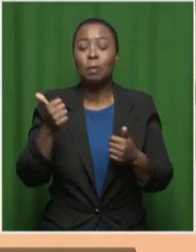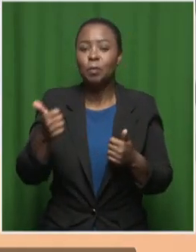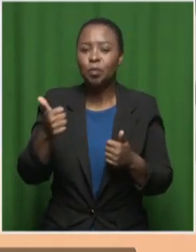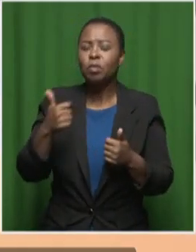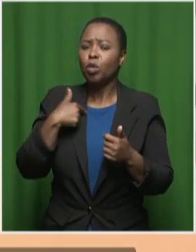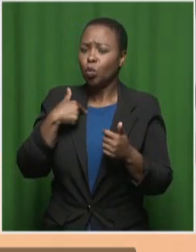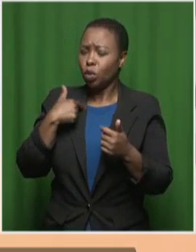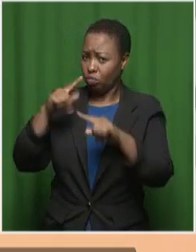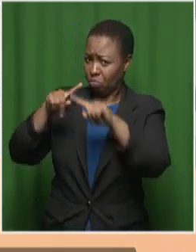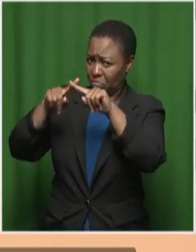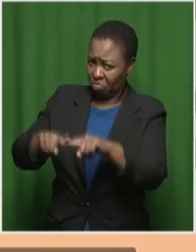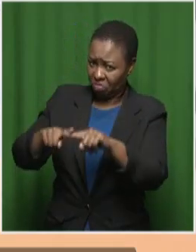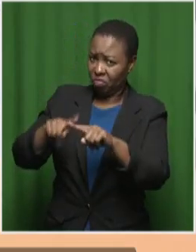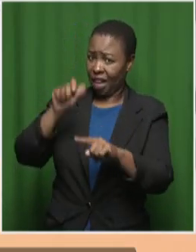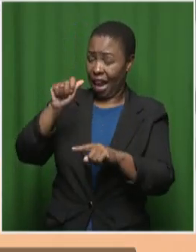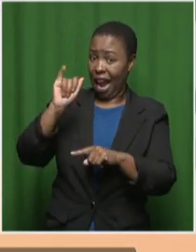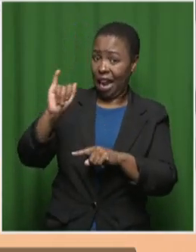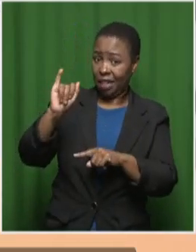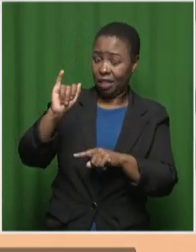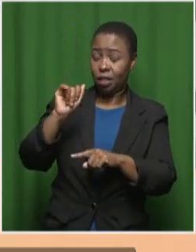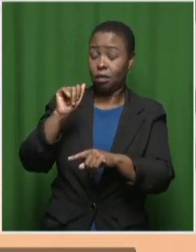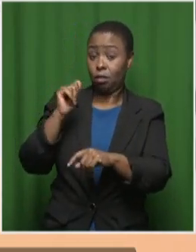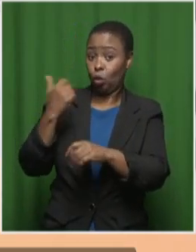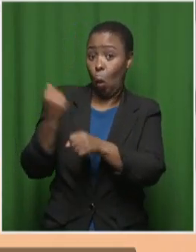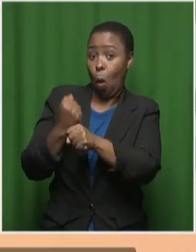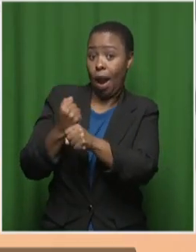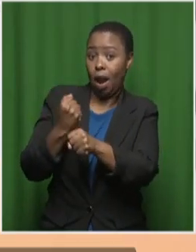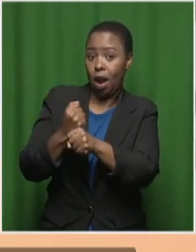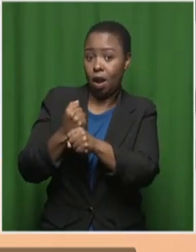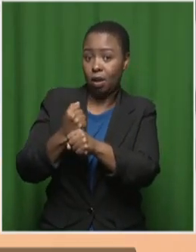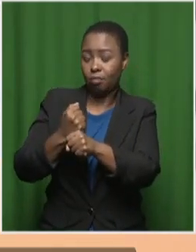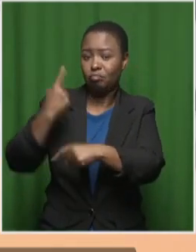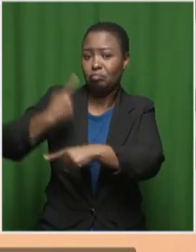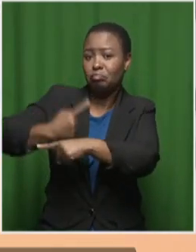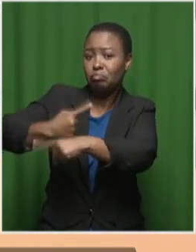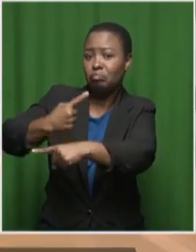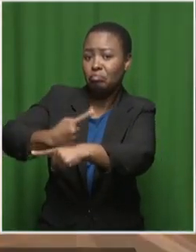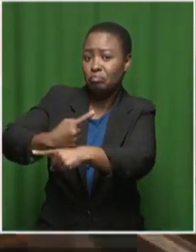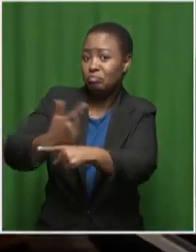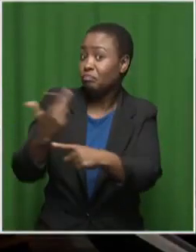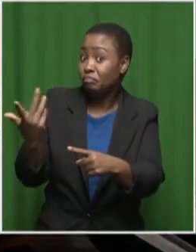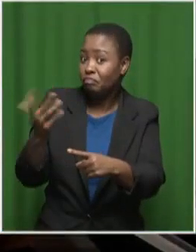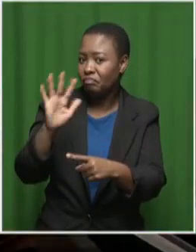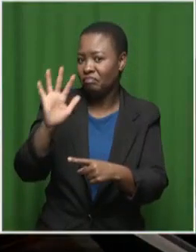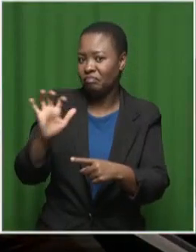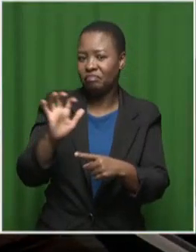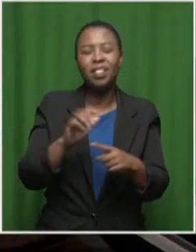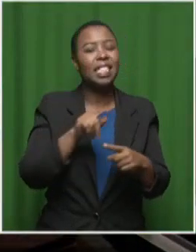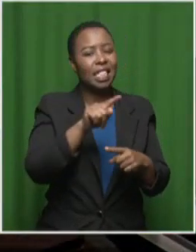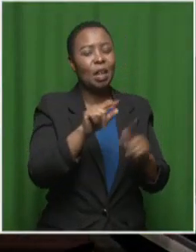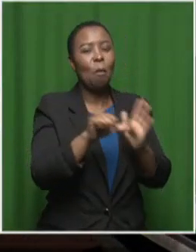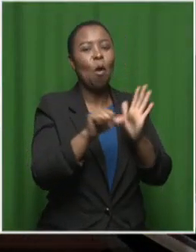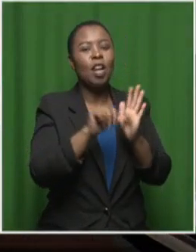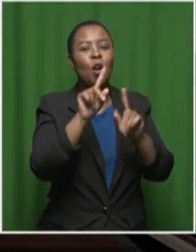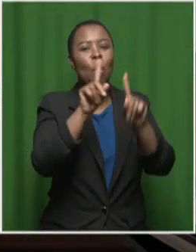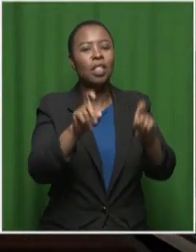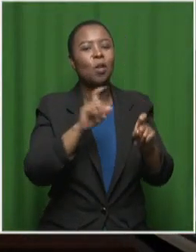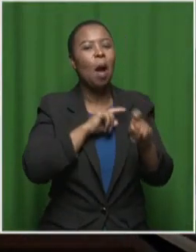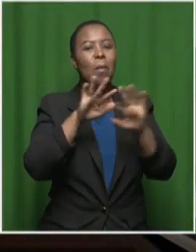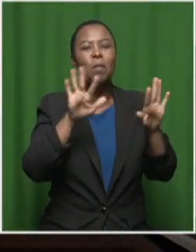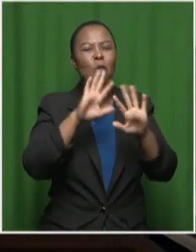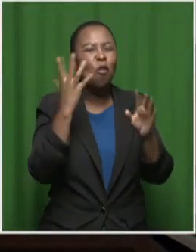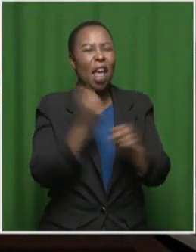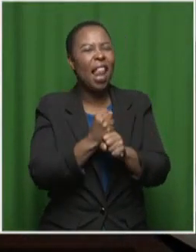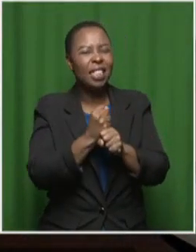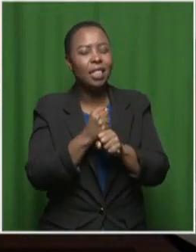becoming more reliant on AI to function on our daily lives? That's a key question because most people don't realise just